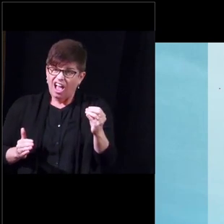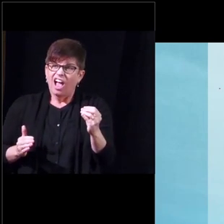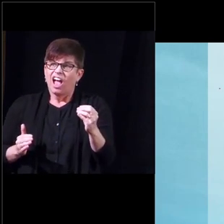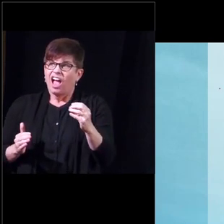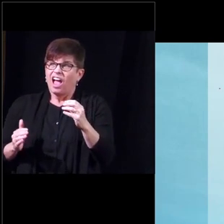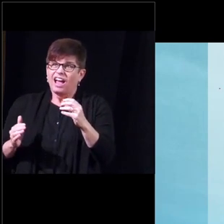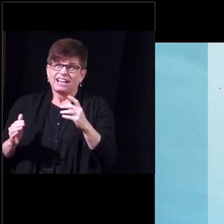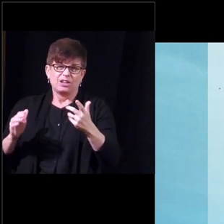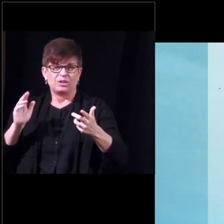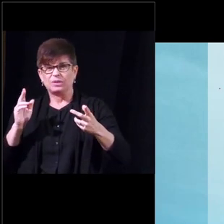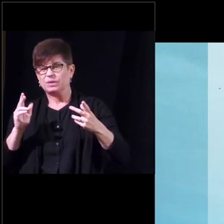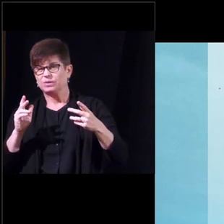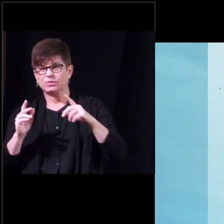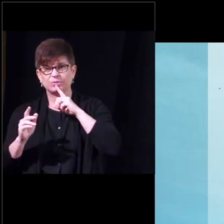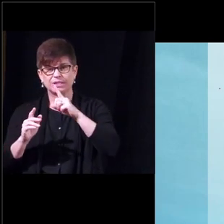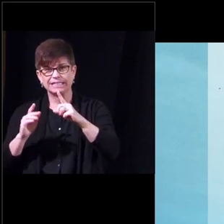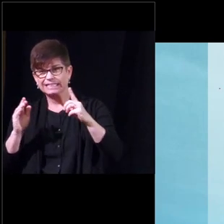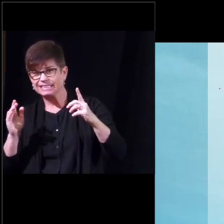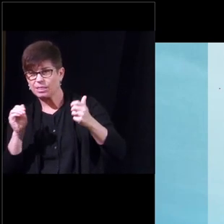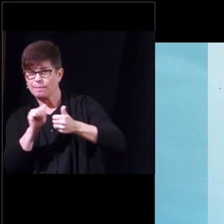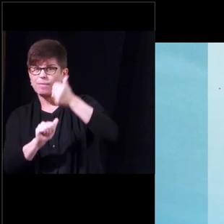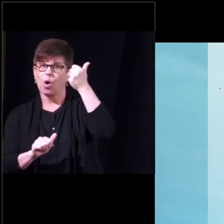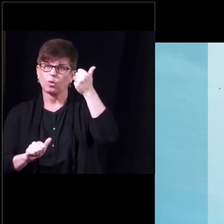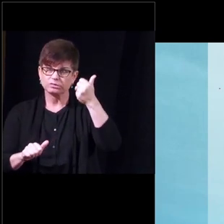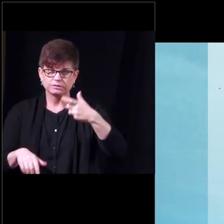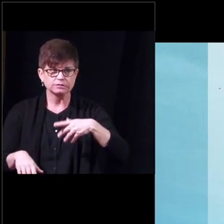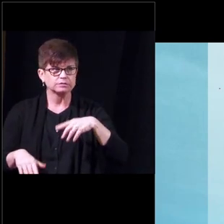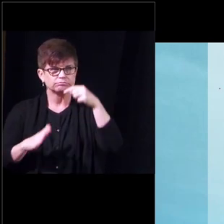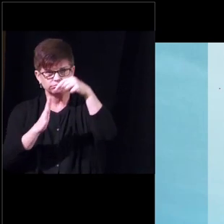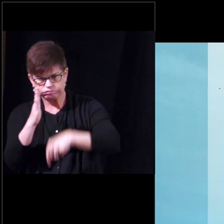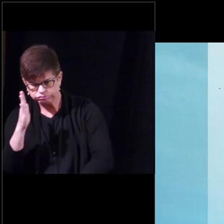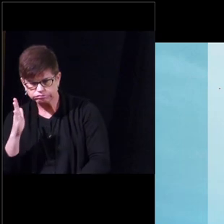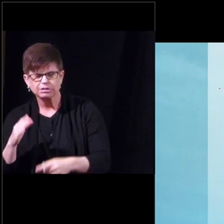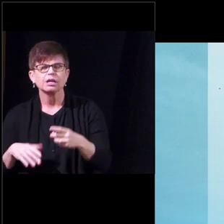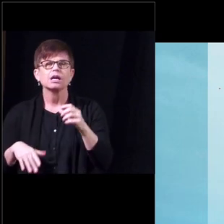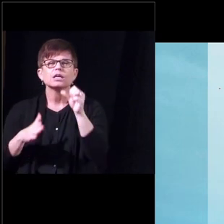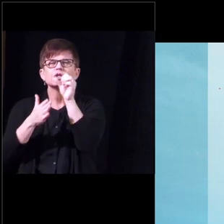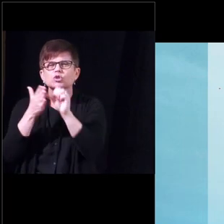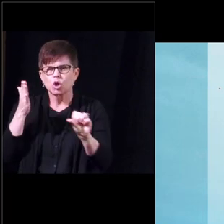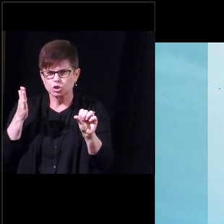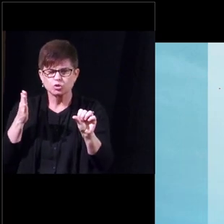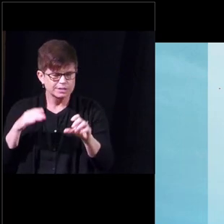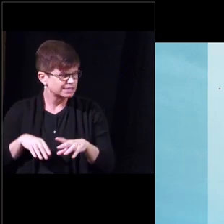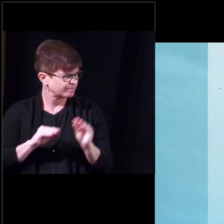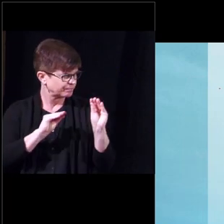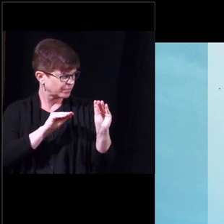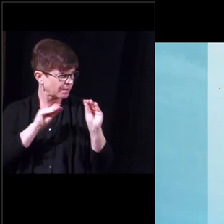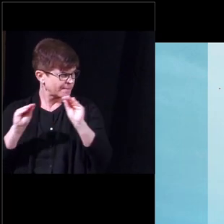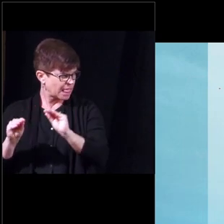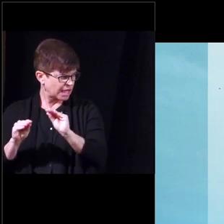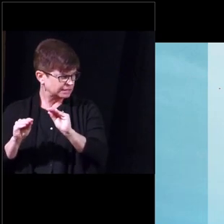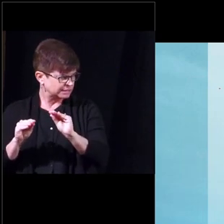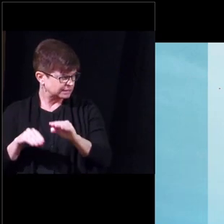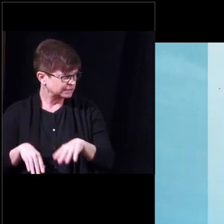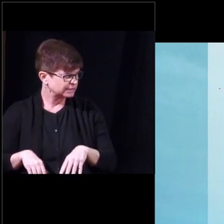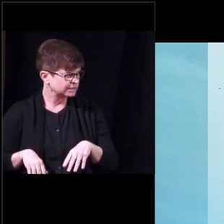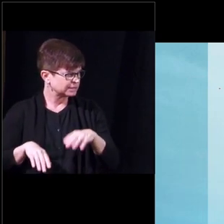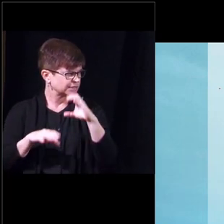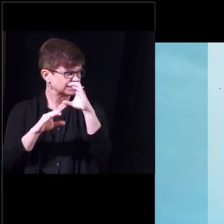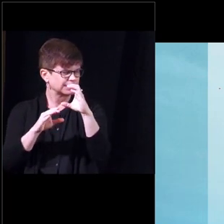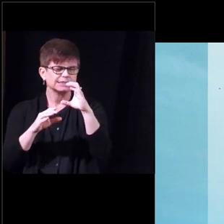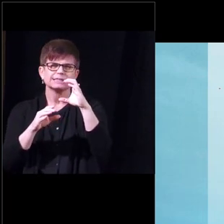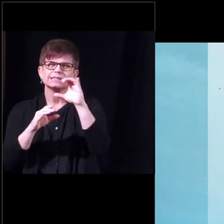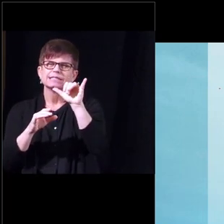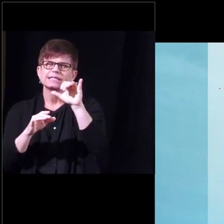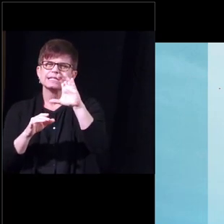surgery and the surgery involves placing these cylinders inside the top half of the penis those are the corpora